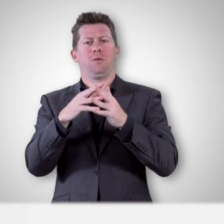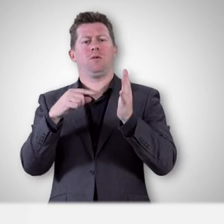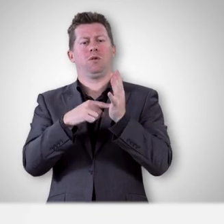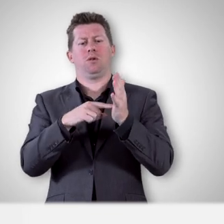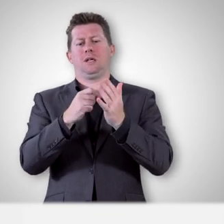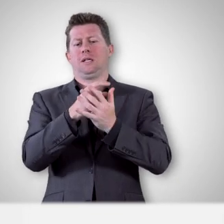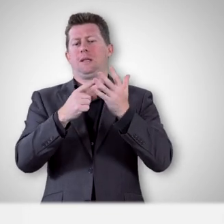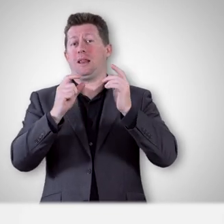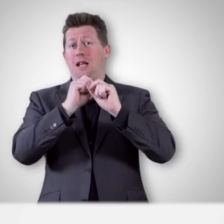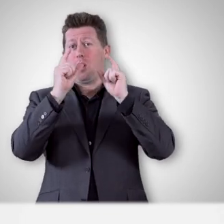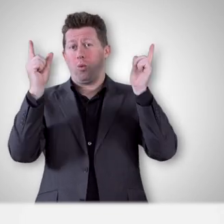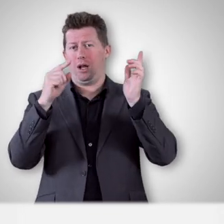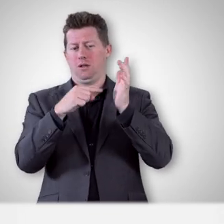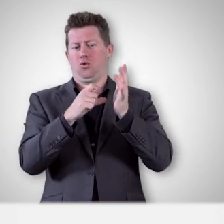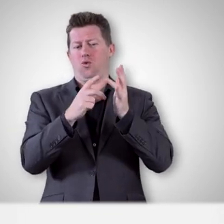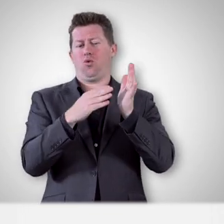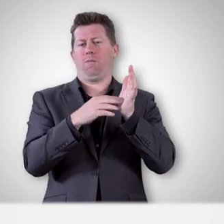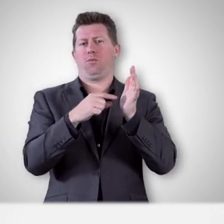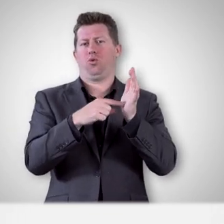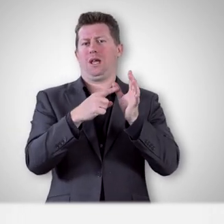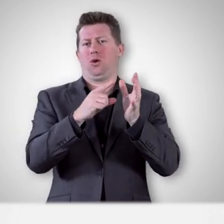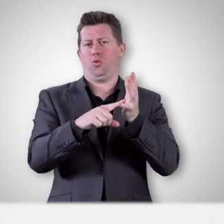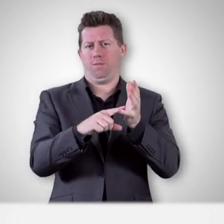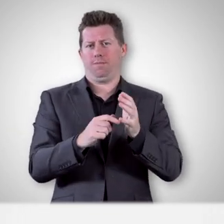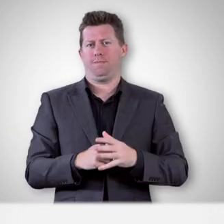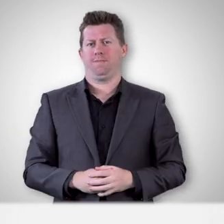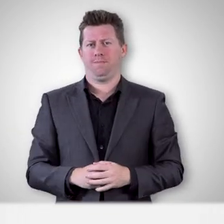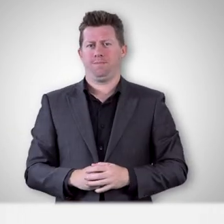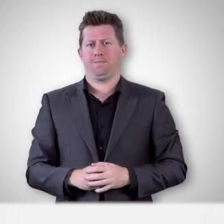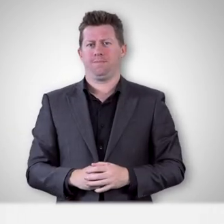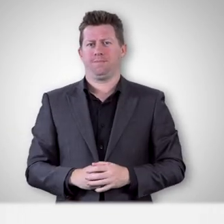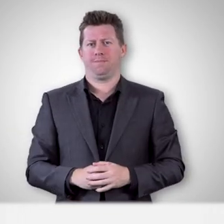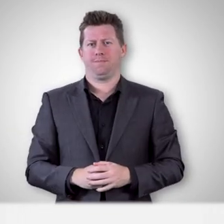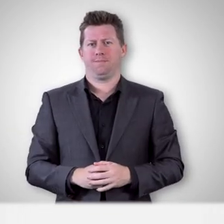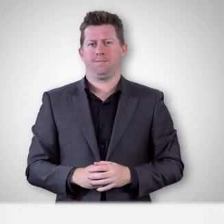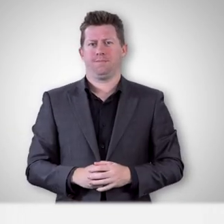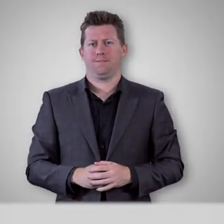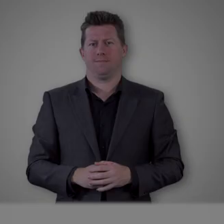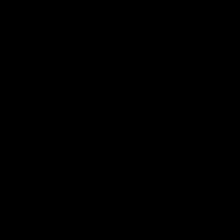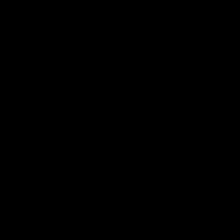visit www.disabilityawareness.com.au